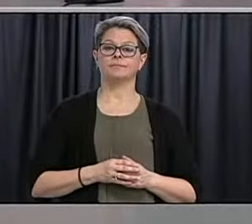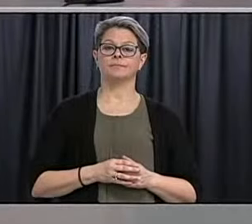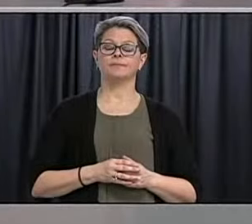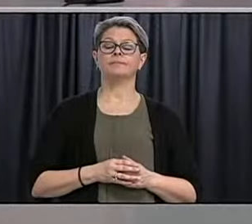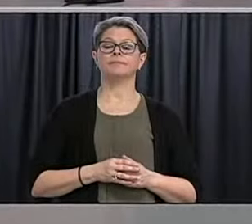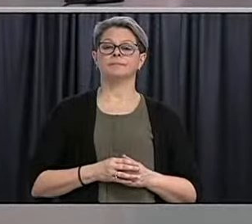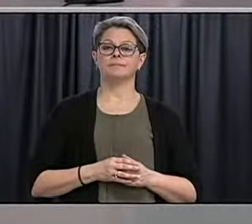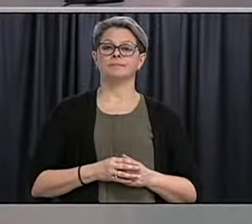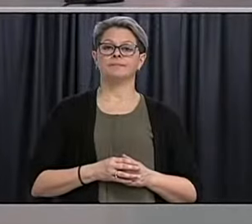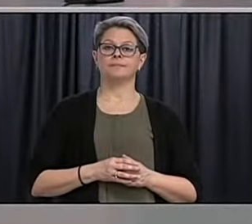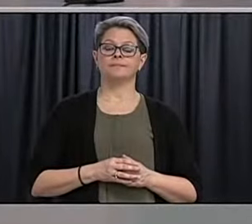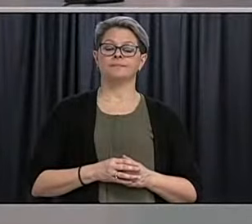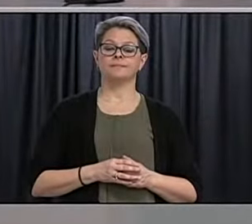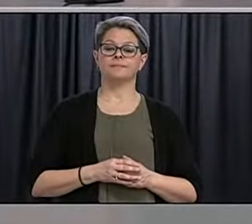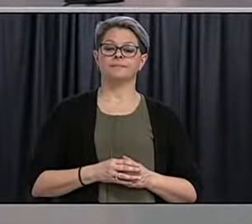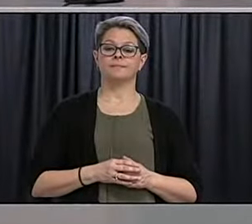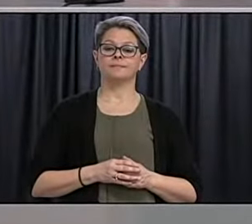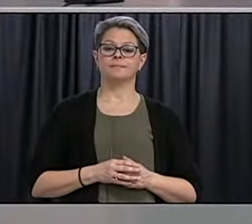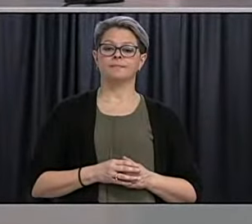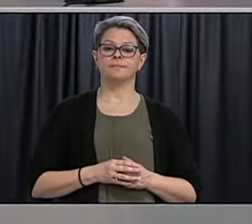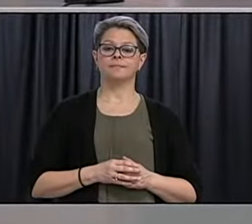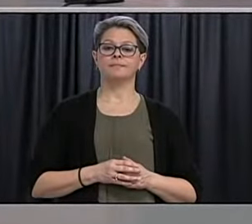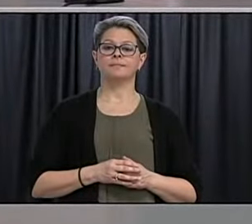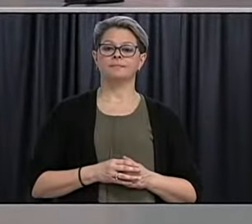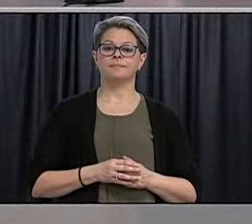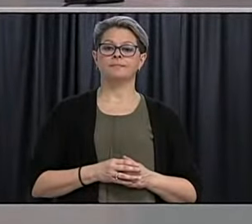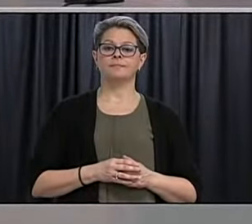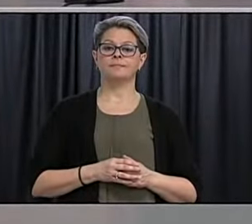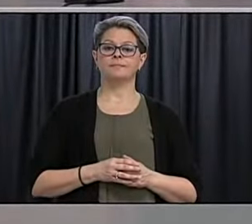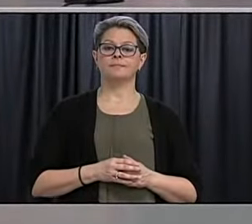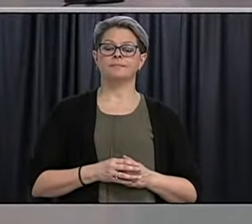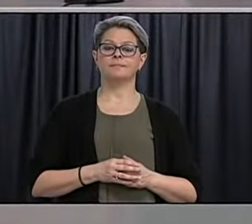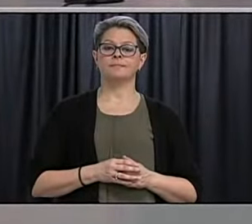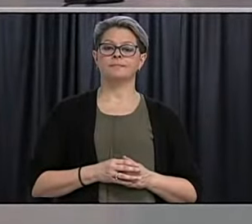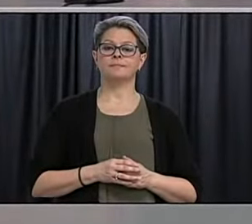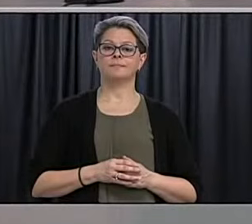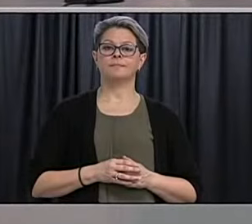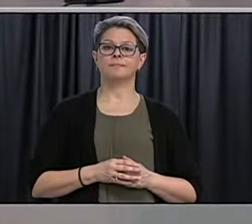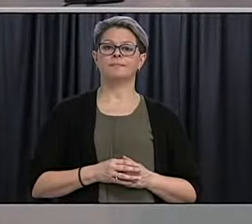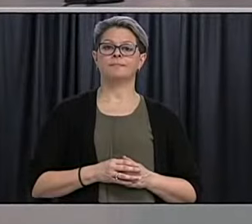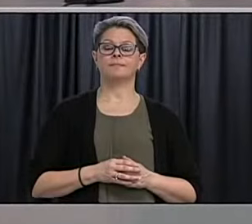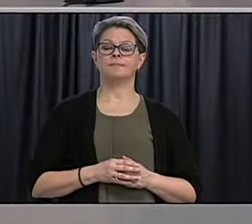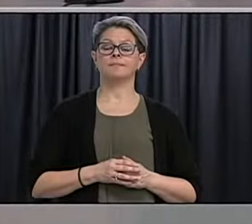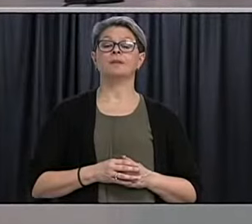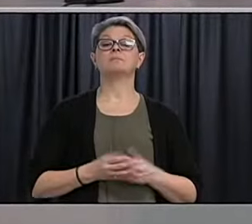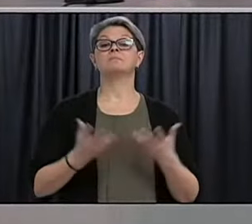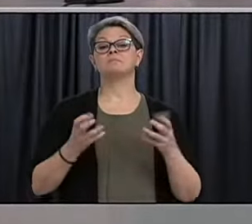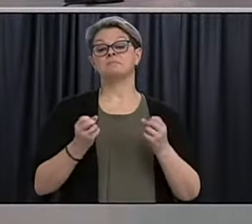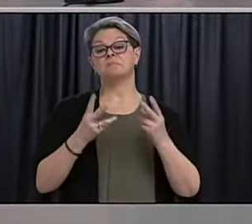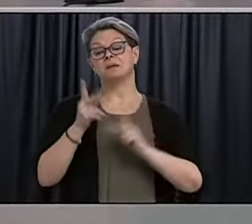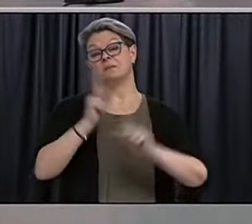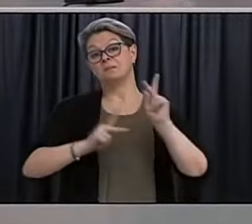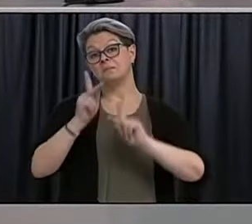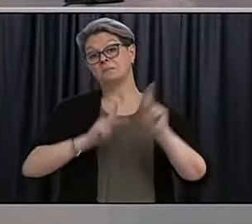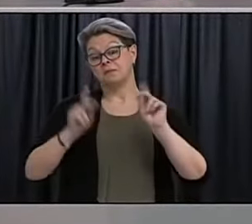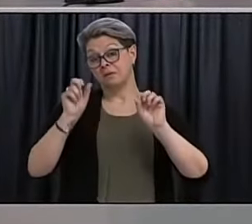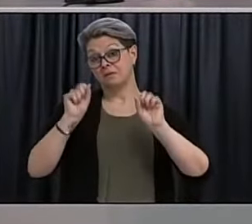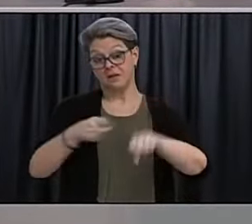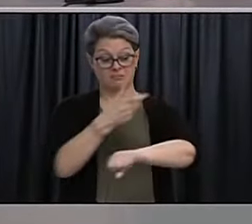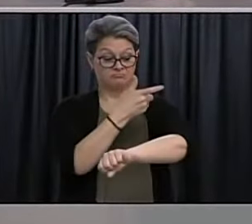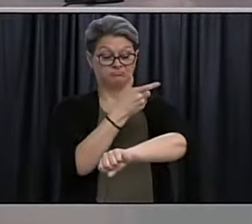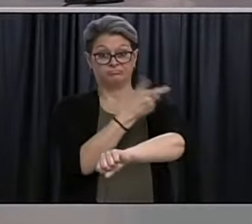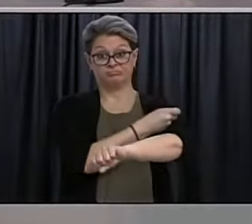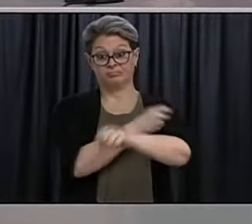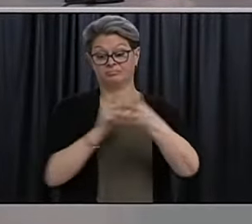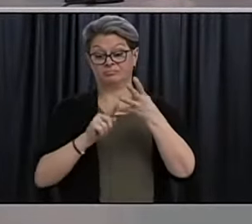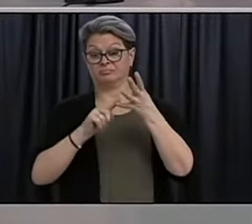Thank you. knowing that many people are going to be able to get their first dose of vaccine, um, on a consumer comments by the end